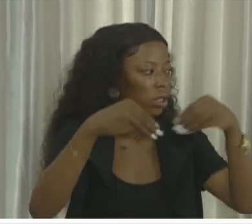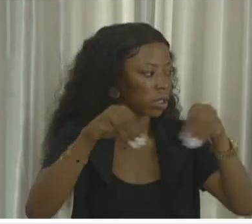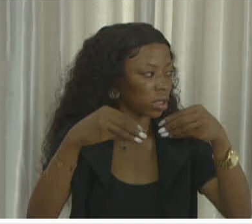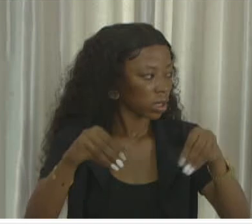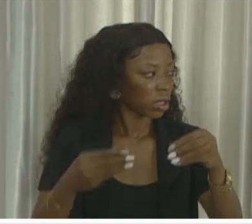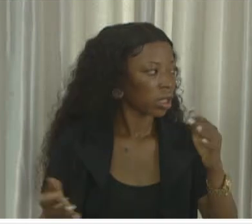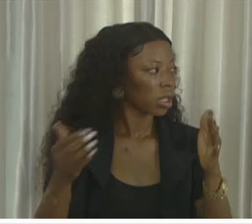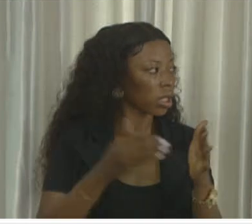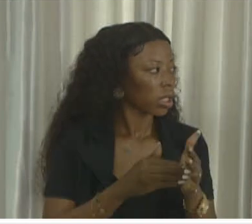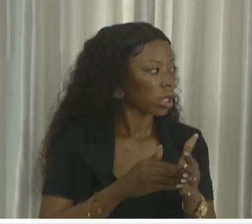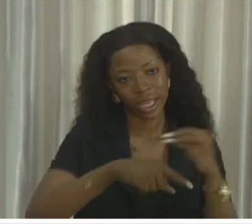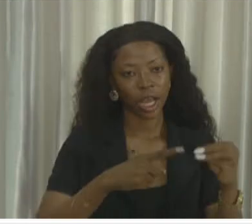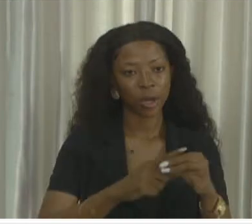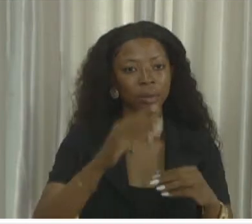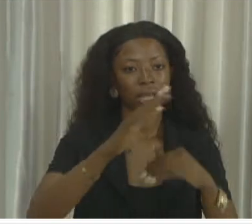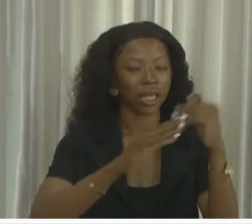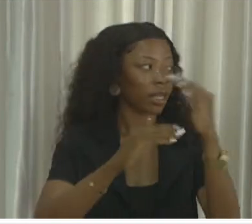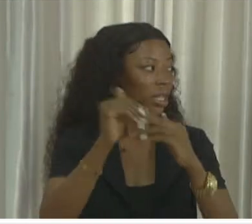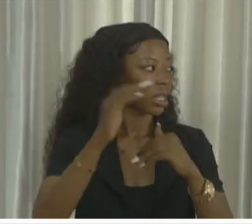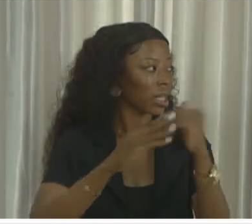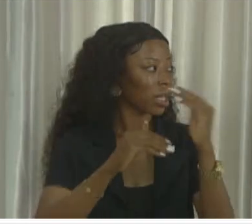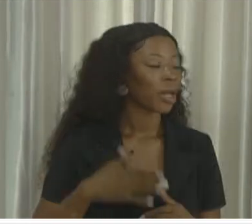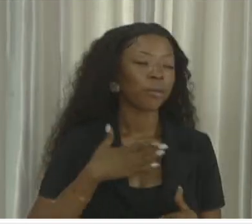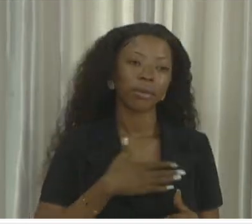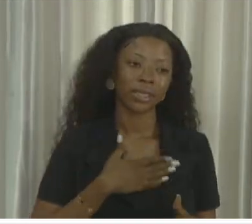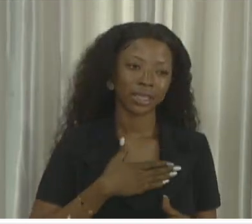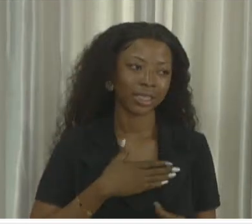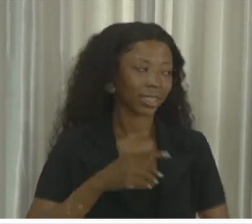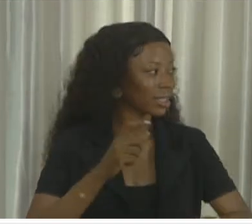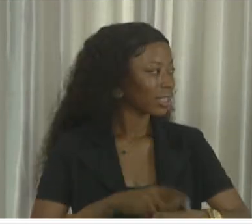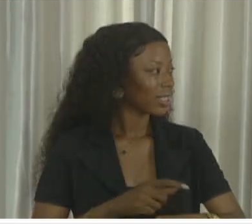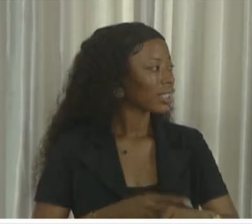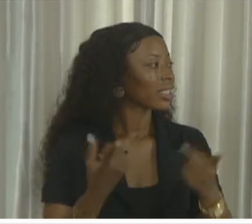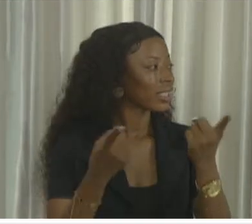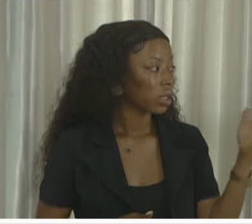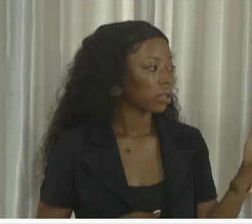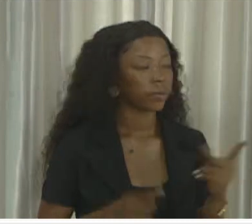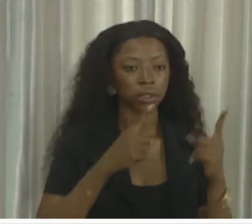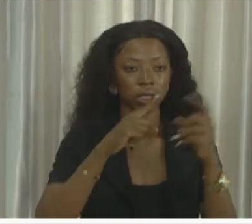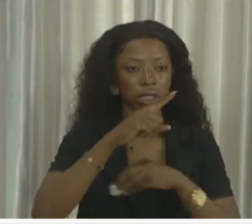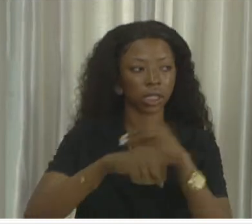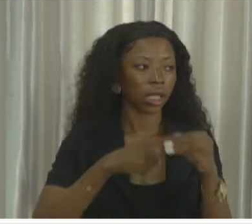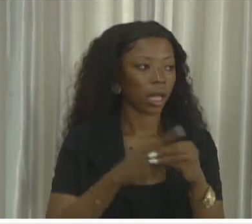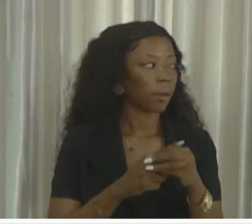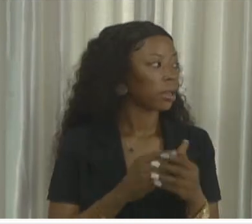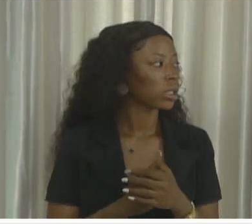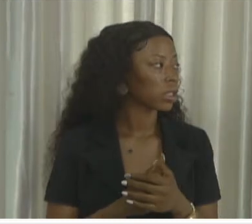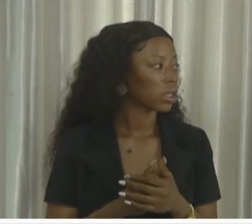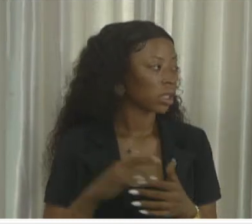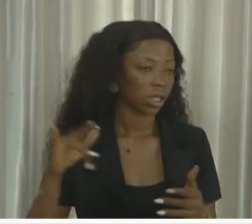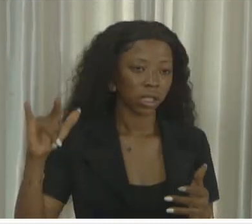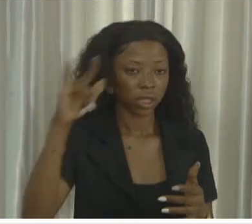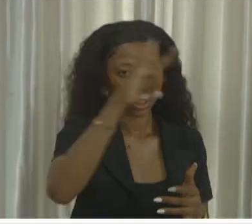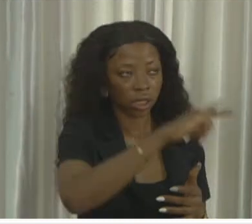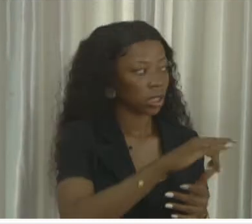all man getting you, like all man pay different tax. It's about time we get a bridge. Do you have a big, make we get a bridge. And you just see them, you travel, apply, you just